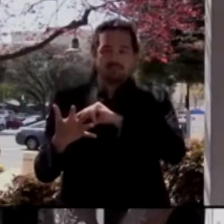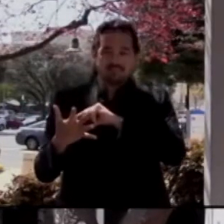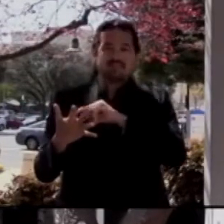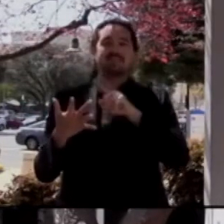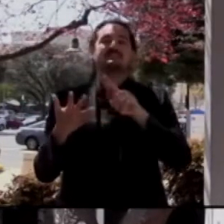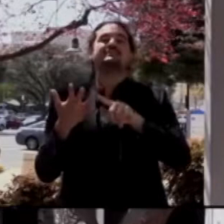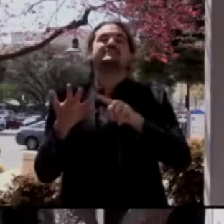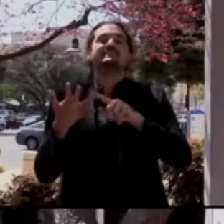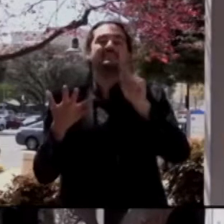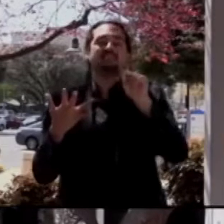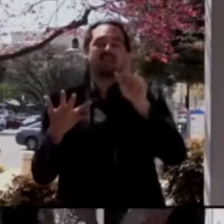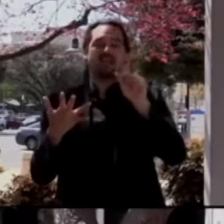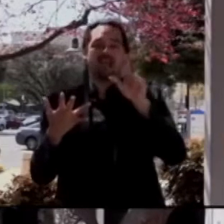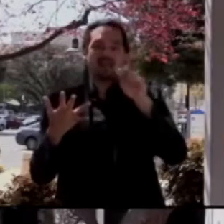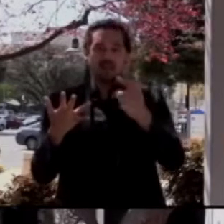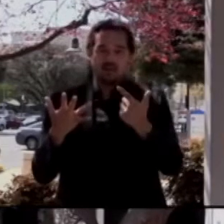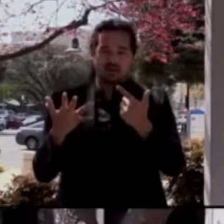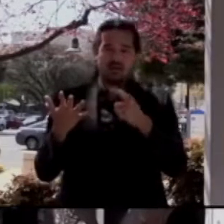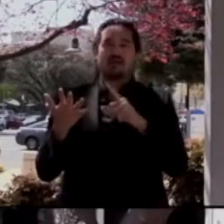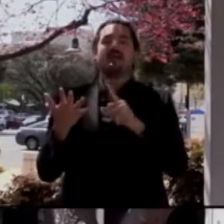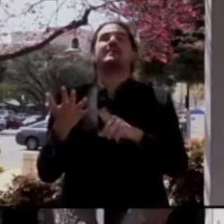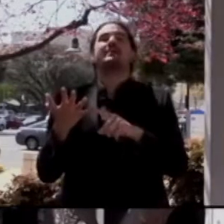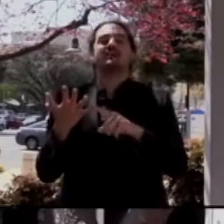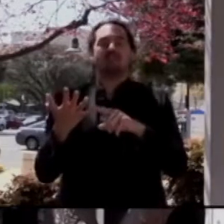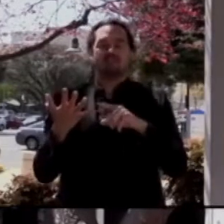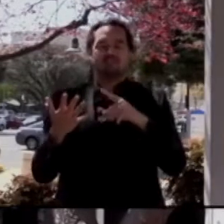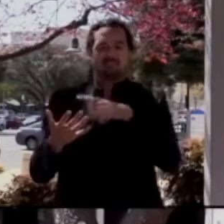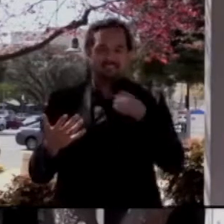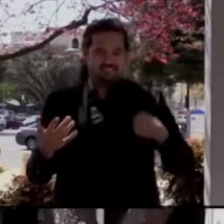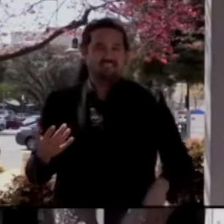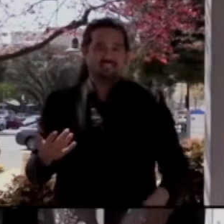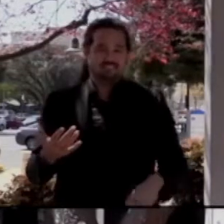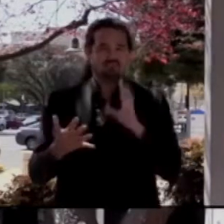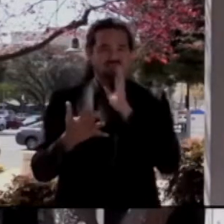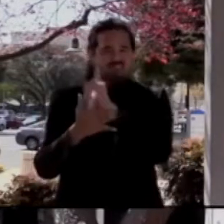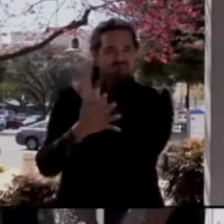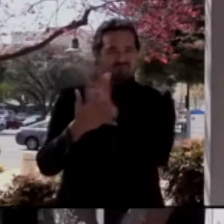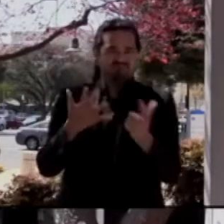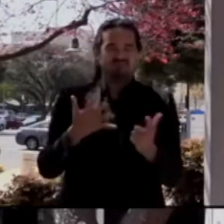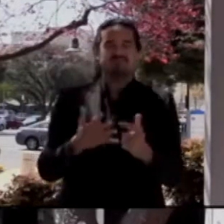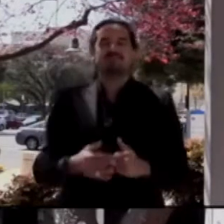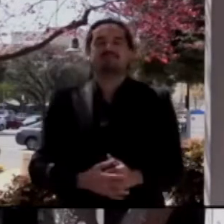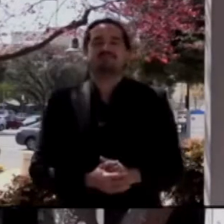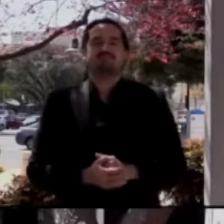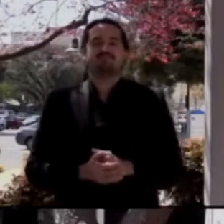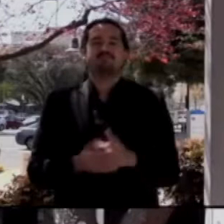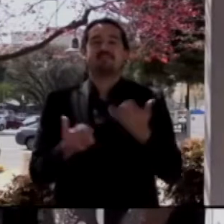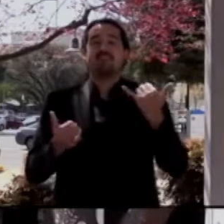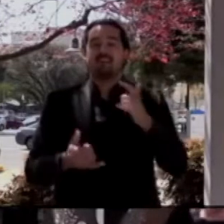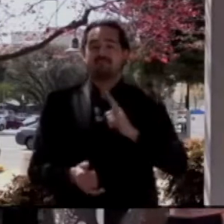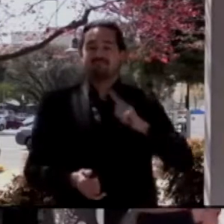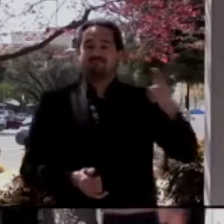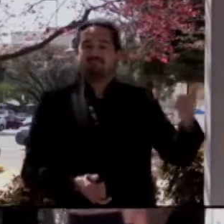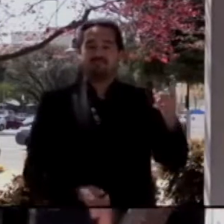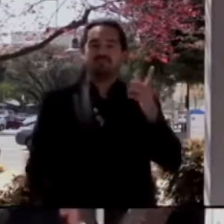Vietnamese, and Tagalog. Without any further ado, I welcome to the podium Dr. Marty Fensersheif. Thank you.